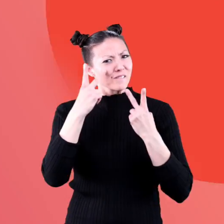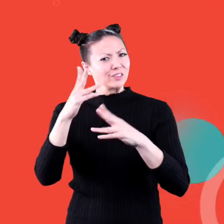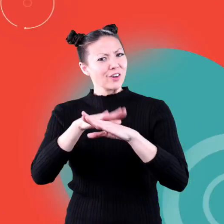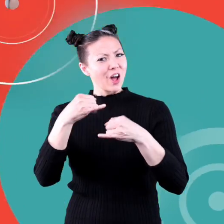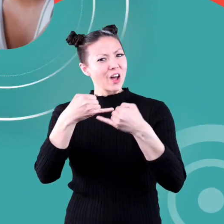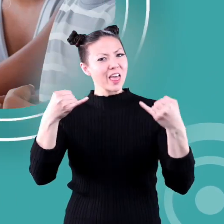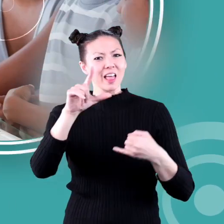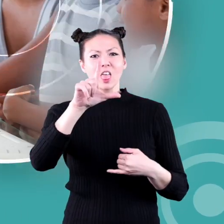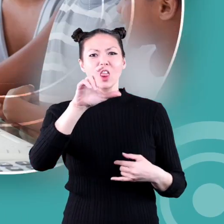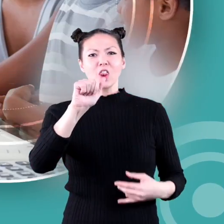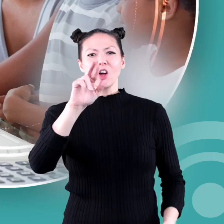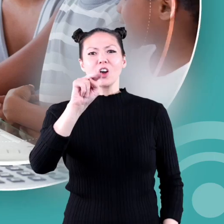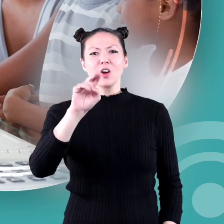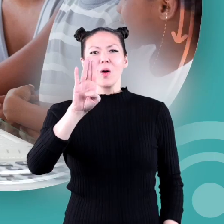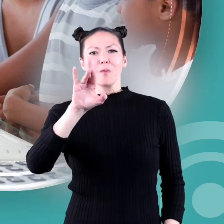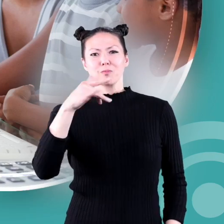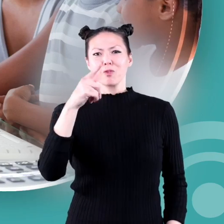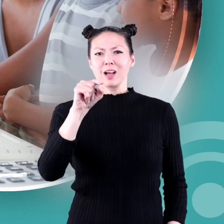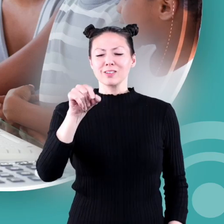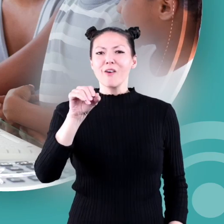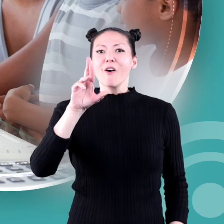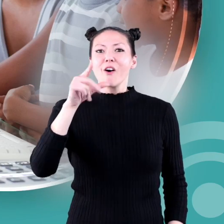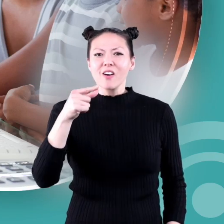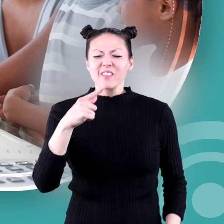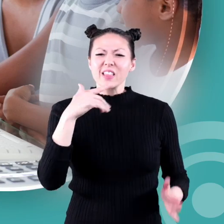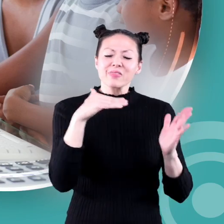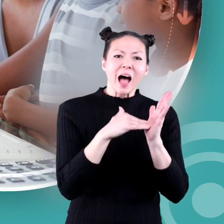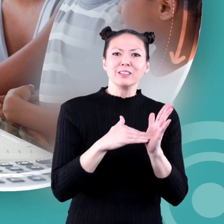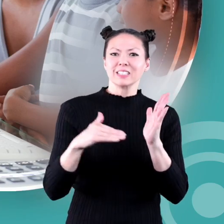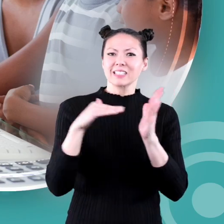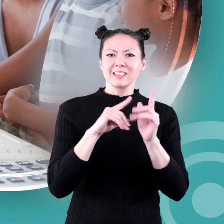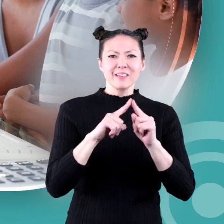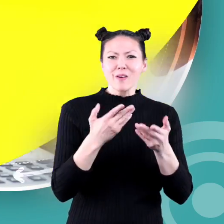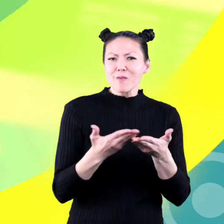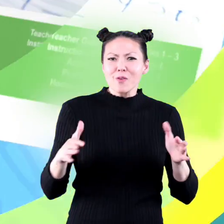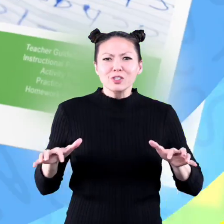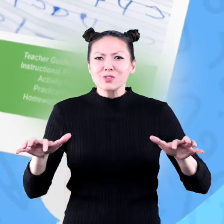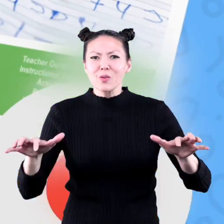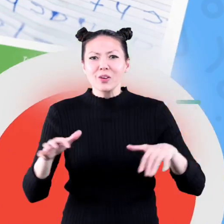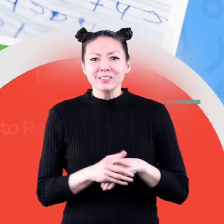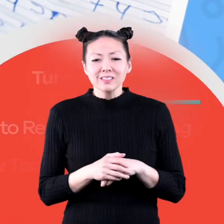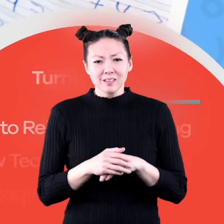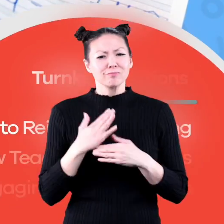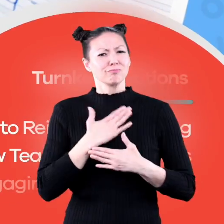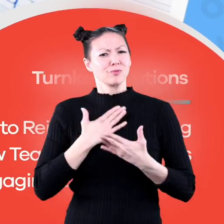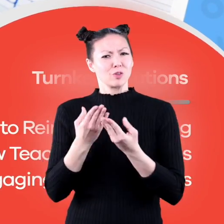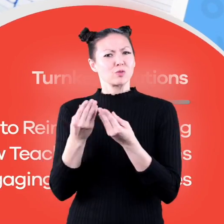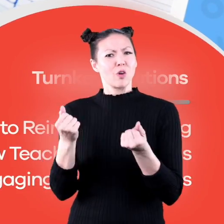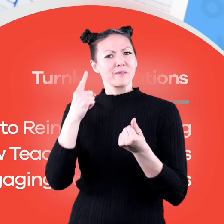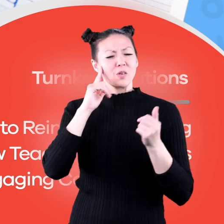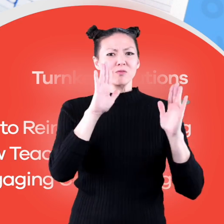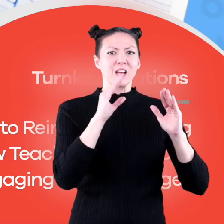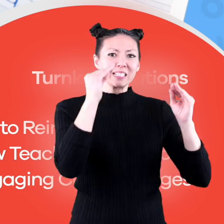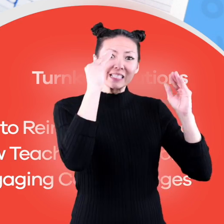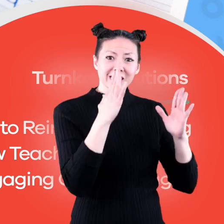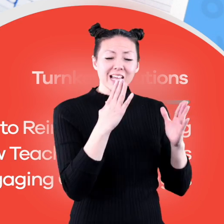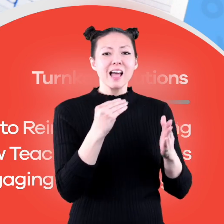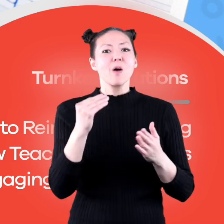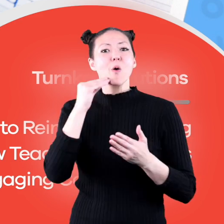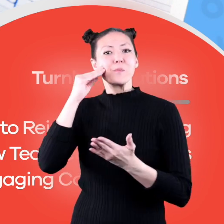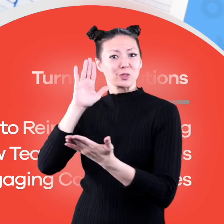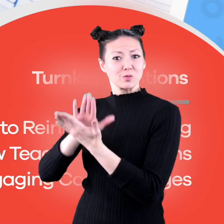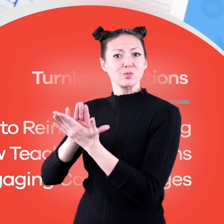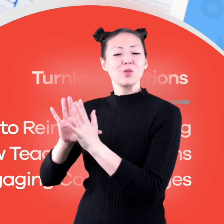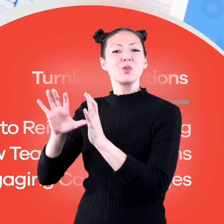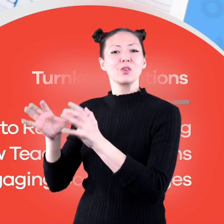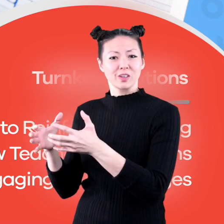us at learnbright.org for thousands of free resources and turnkey solutions for teachers and